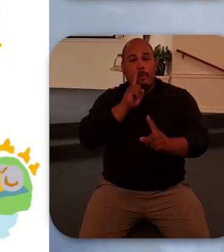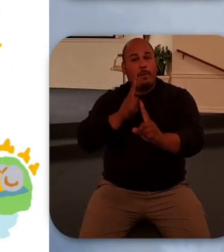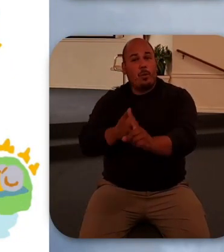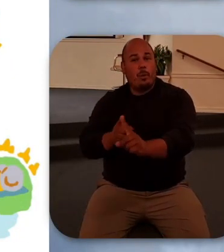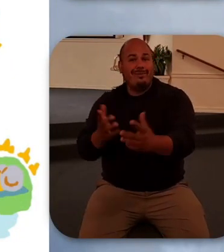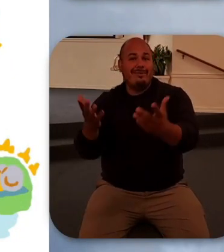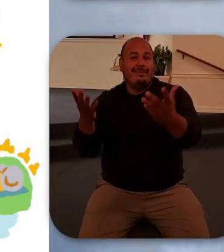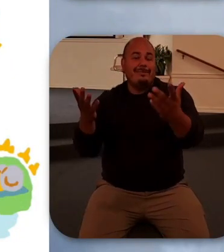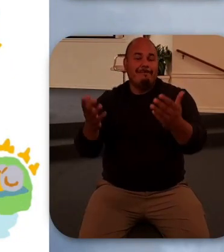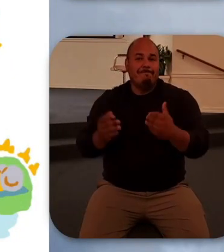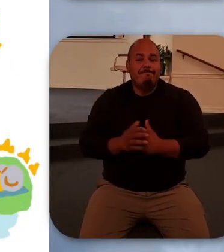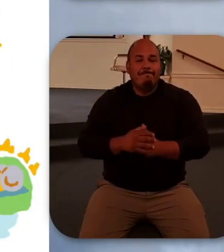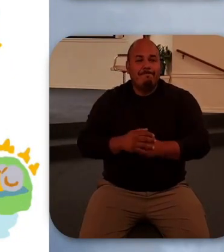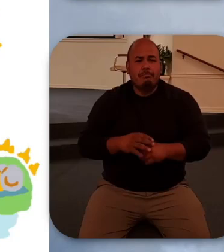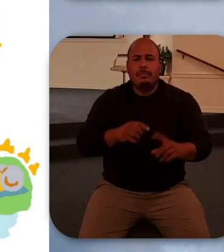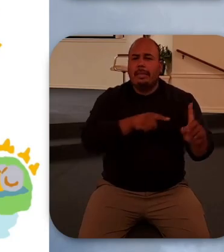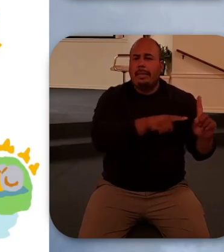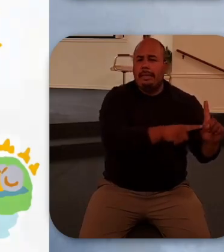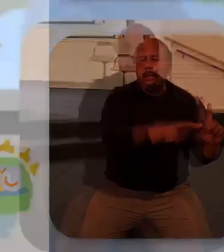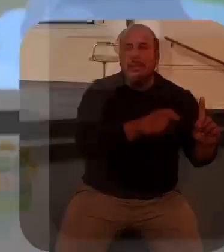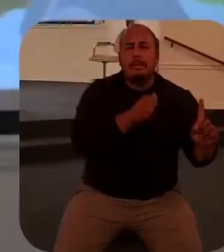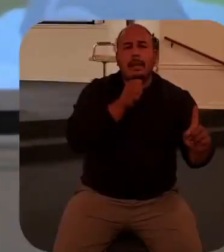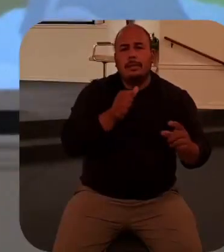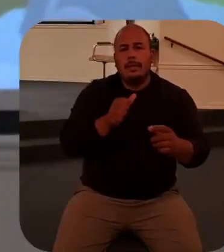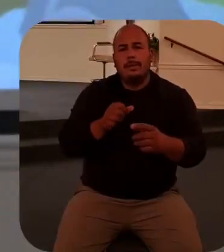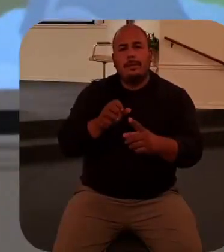doesn't rebuke them for a lack of faith